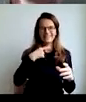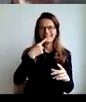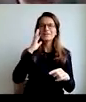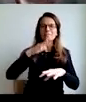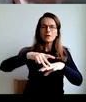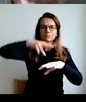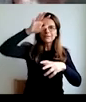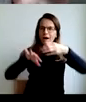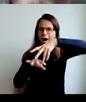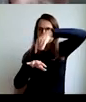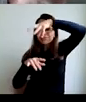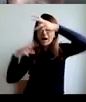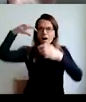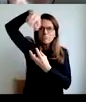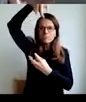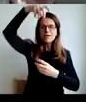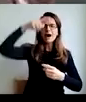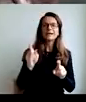interpreter,